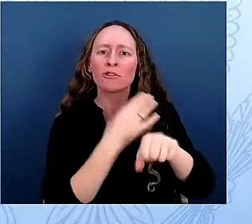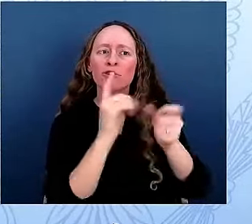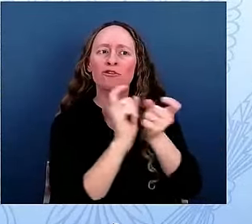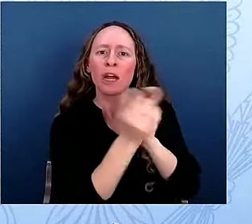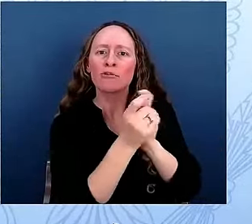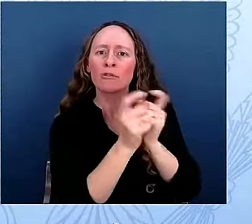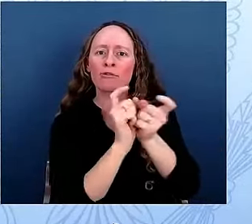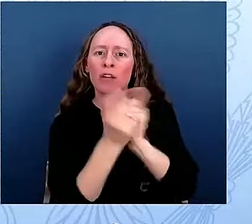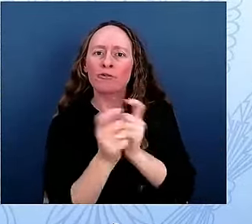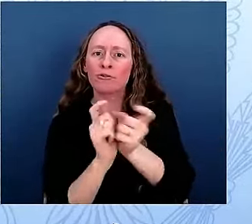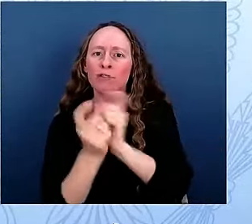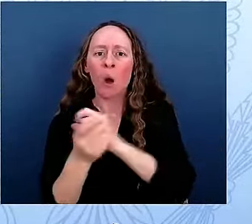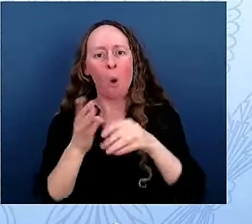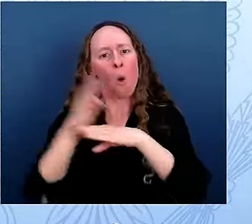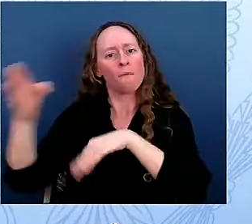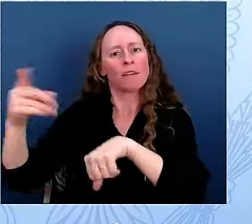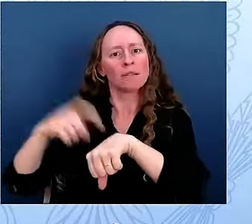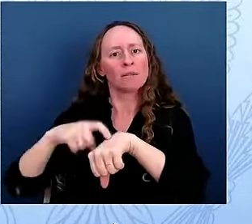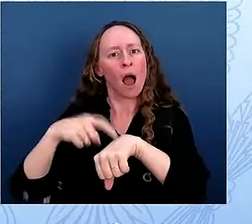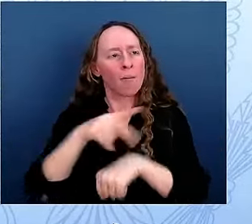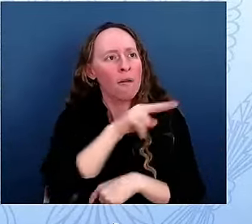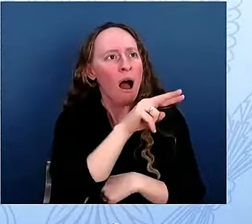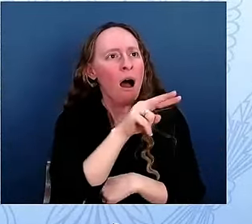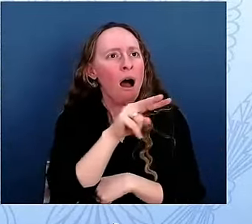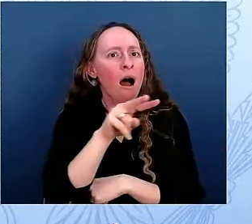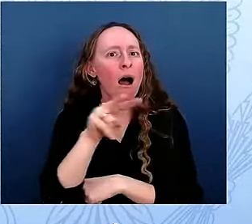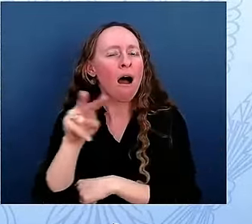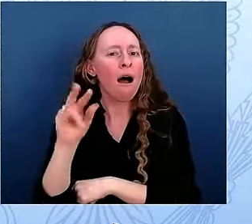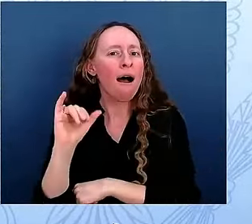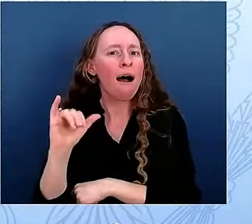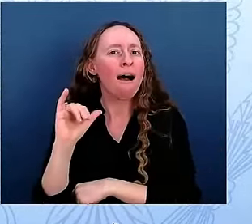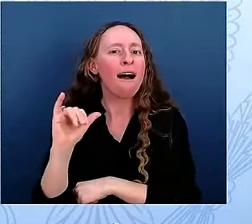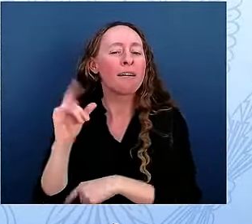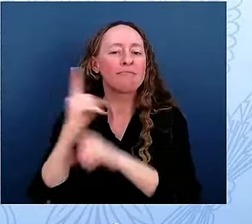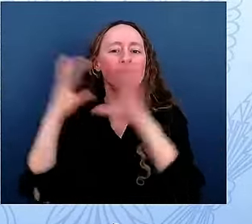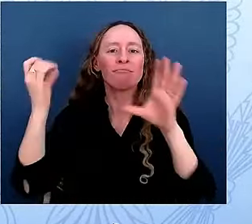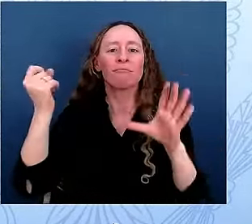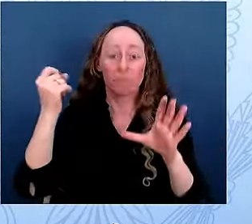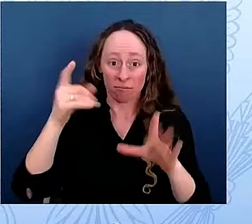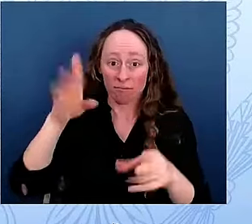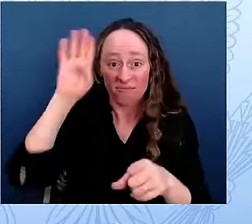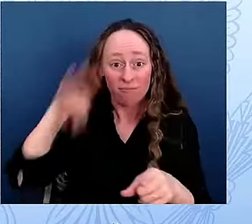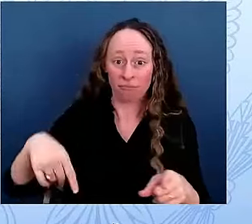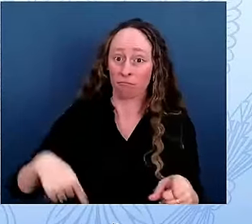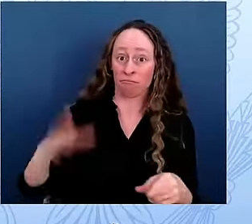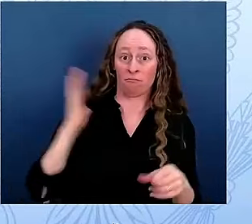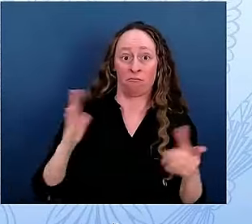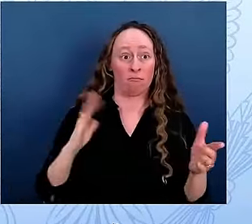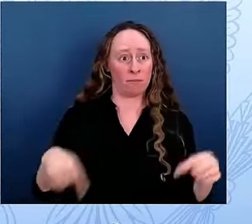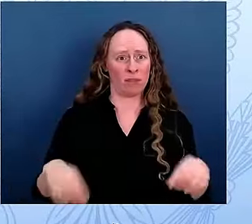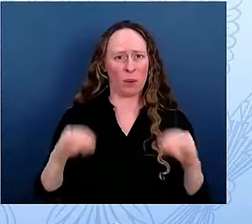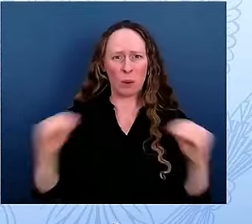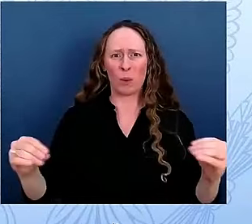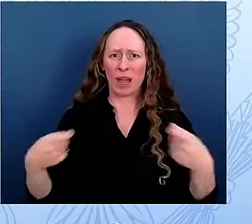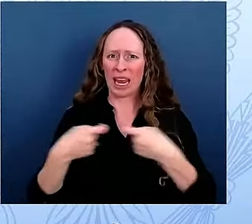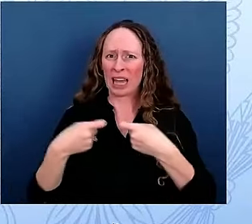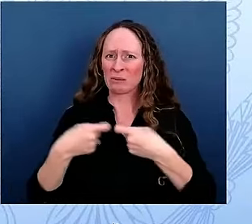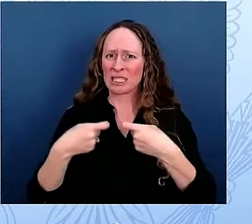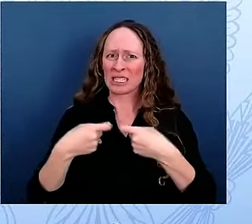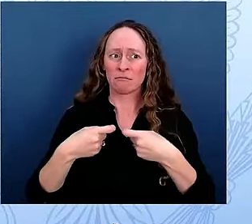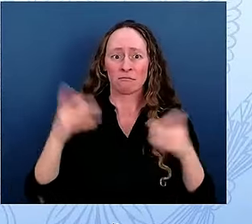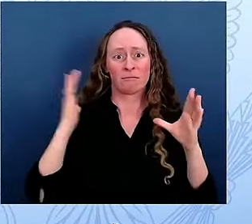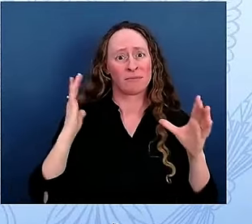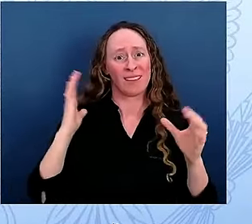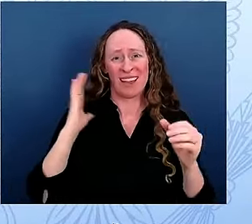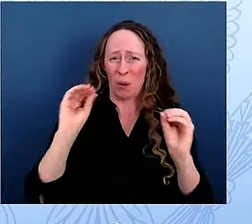didn't always have running water or electricity. So they had to open up the walls to